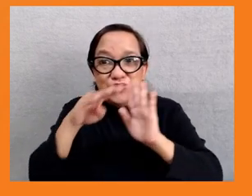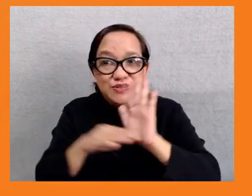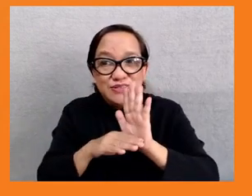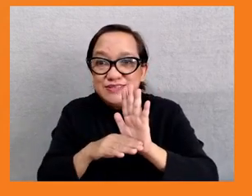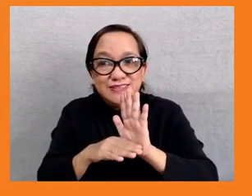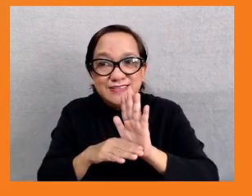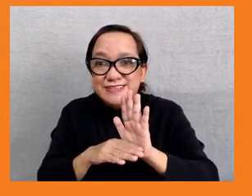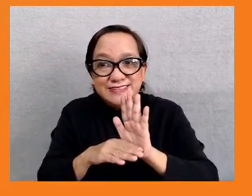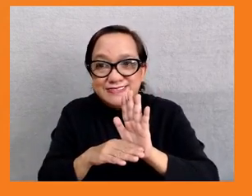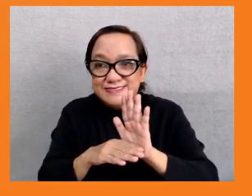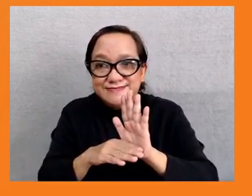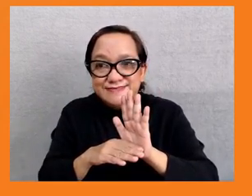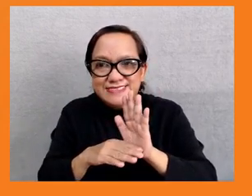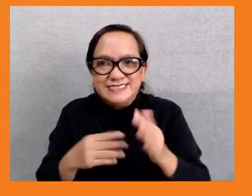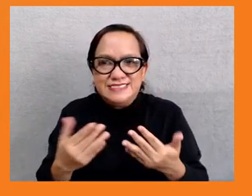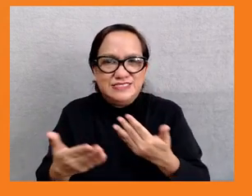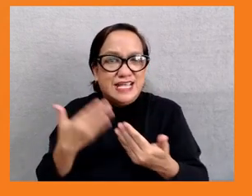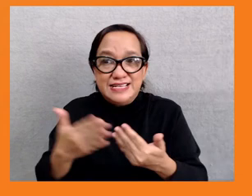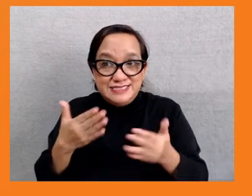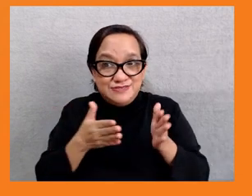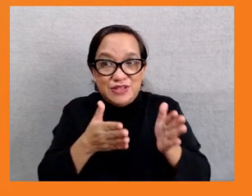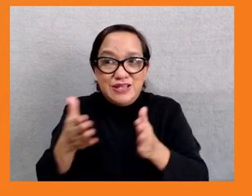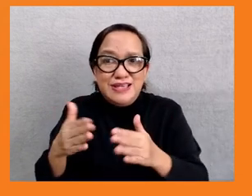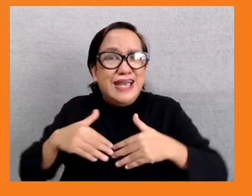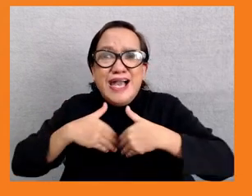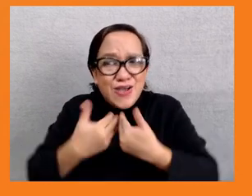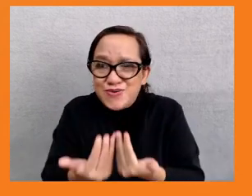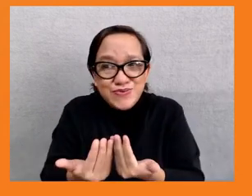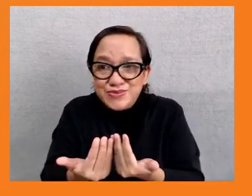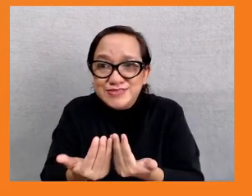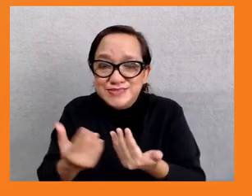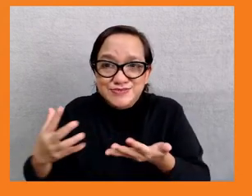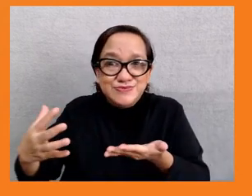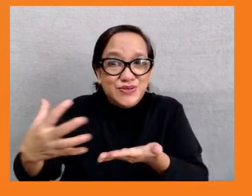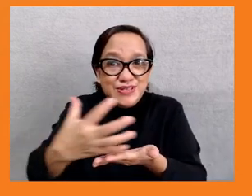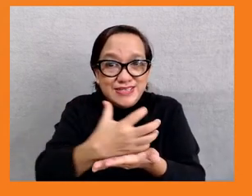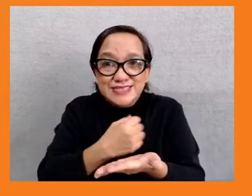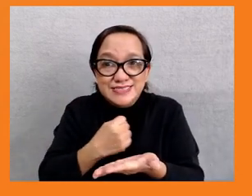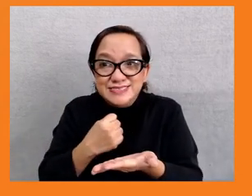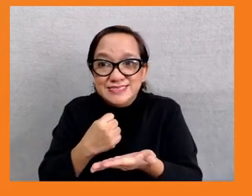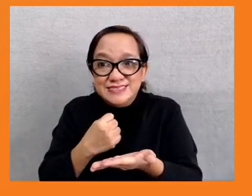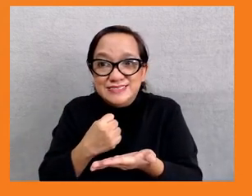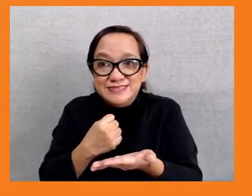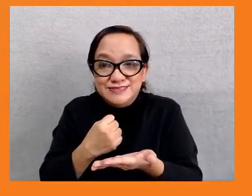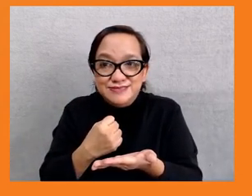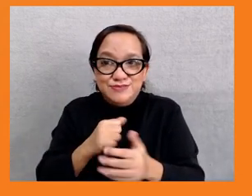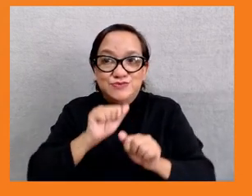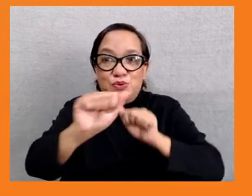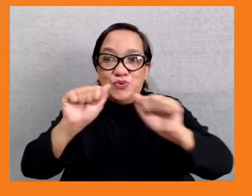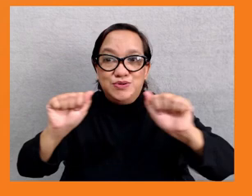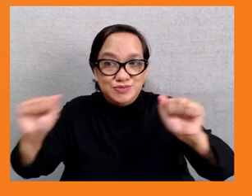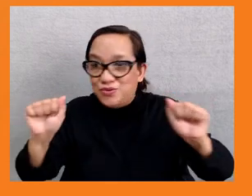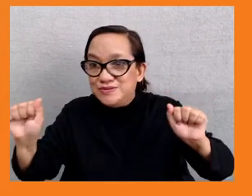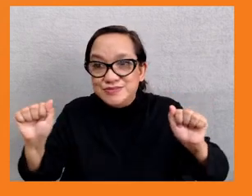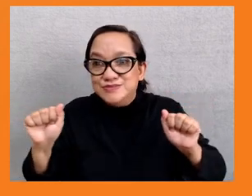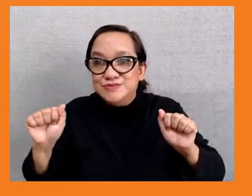way for countries to have their own independent development policy which they can fund for themselves and not be dependent